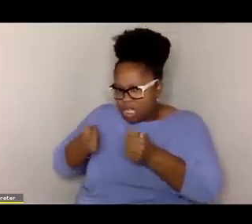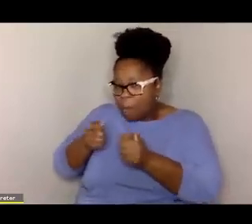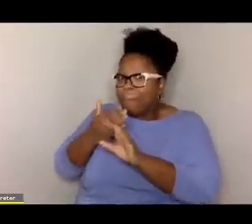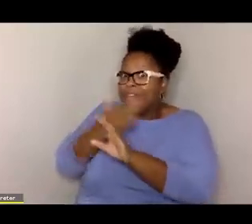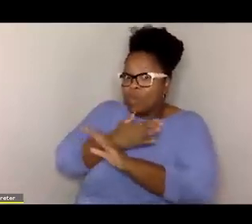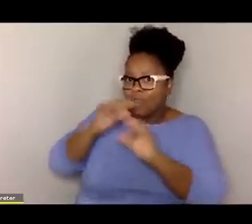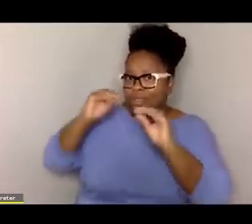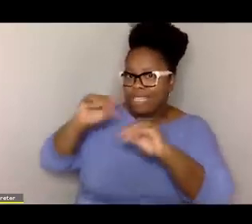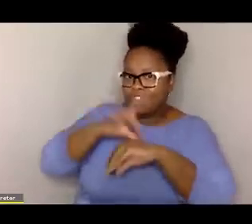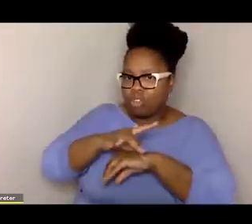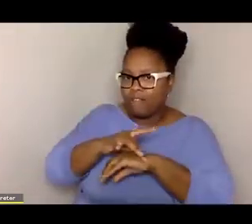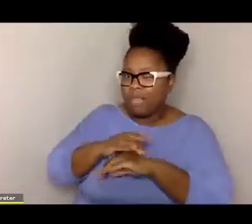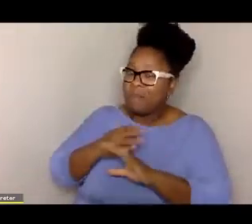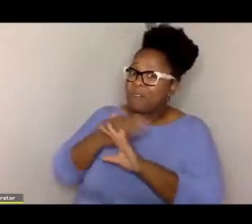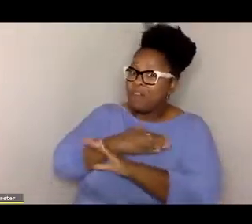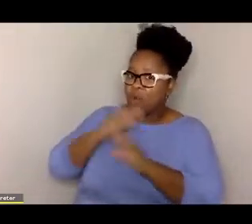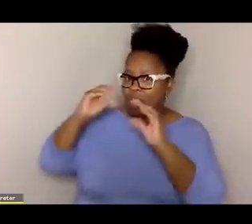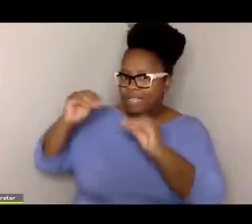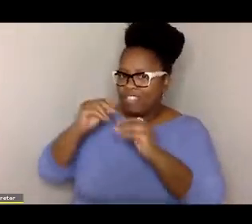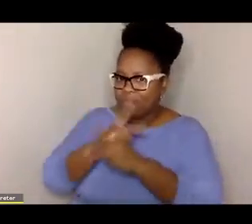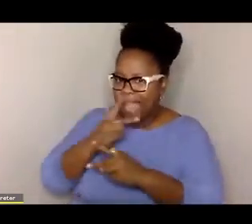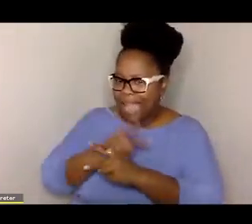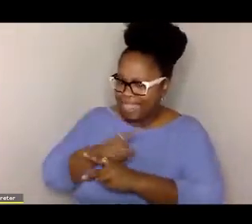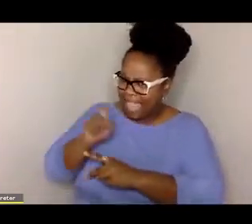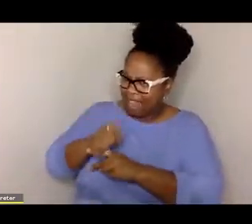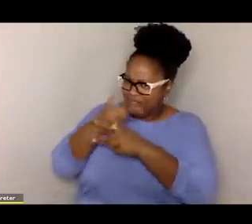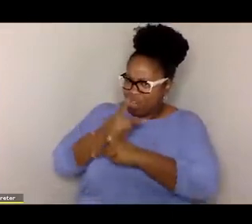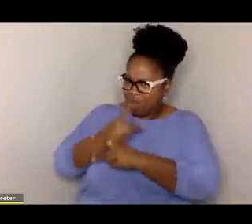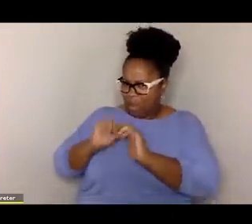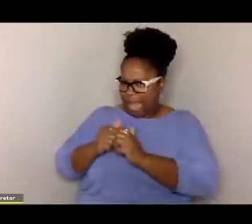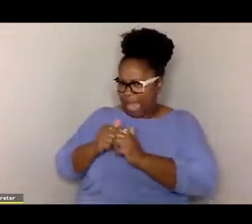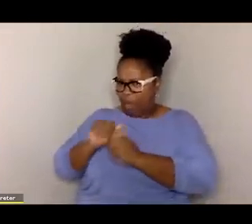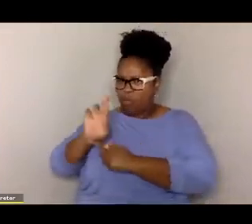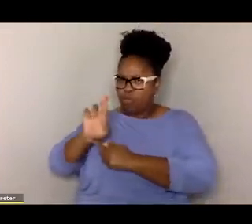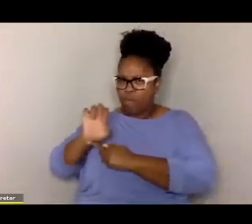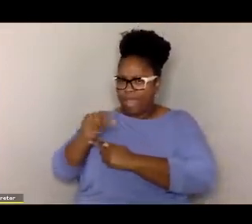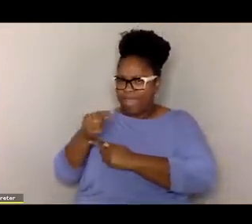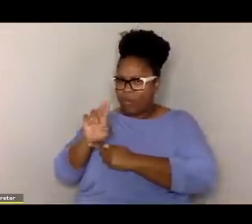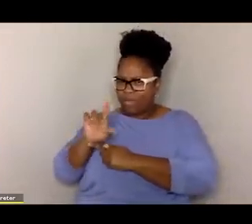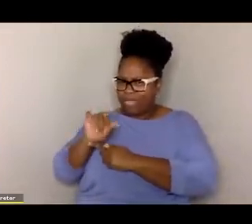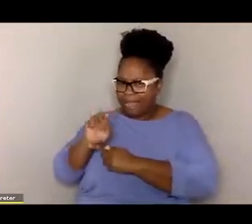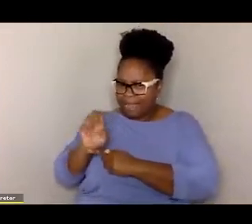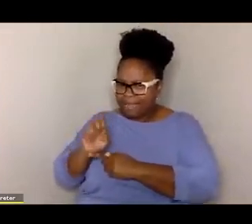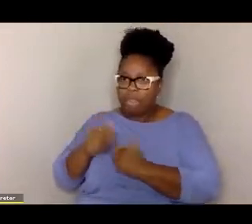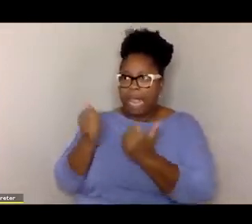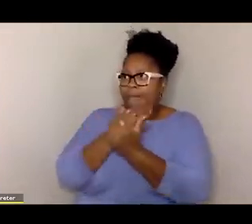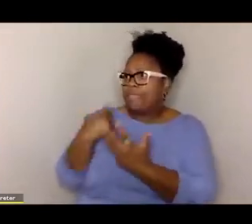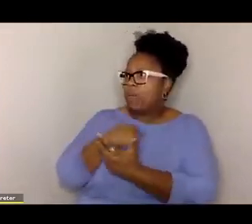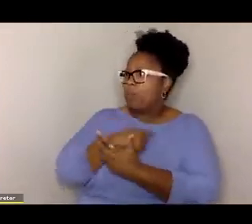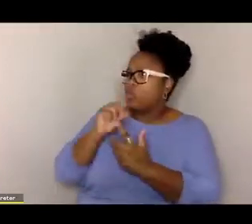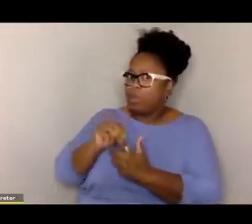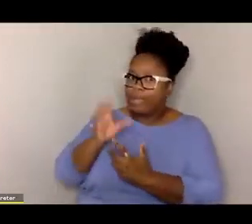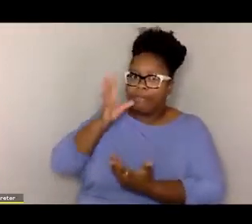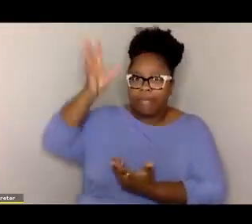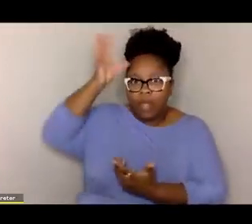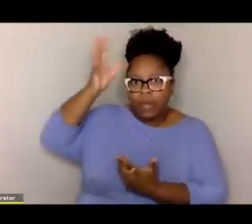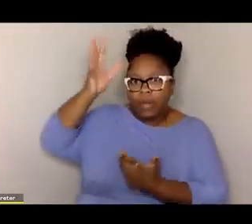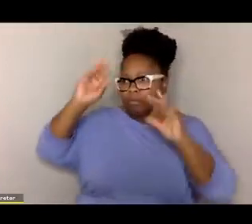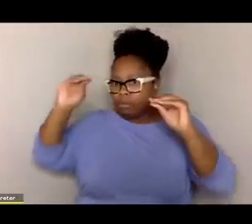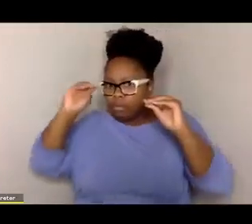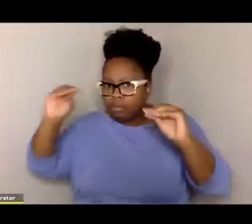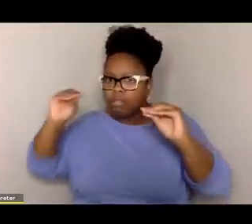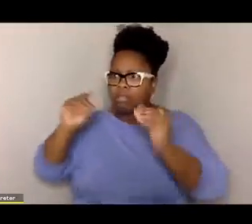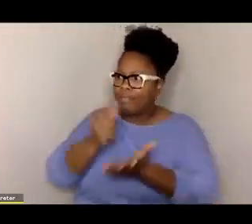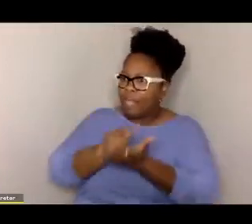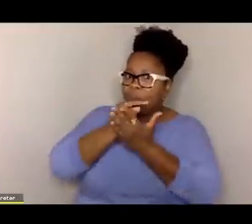You're going to have to figure out how to regulate them before you talk to them about math. All of the things we're trying to do in education, parenting, therapy,